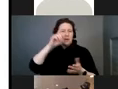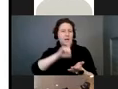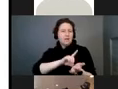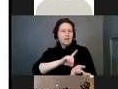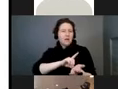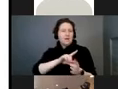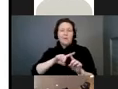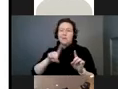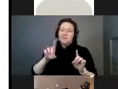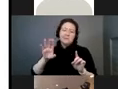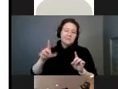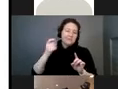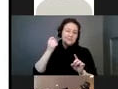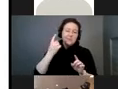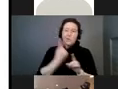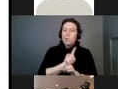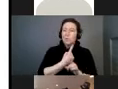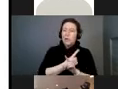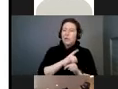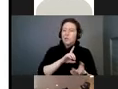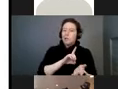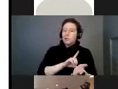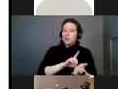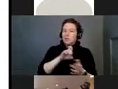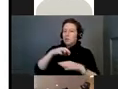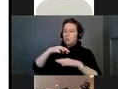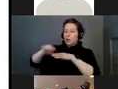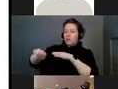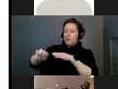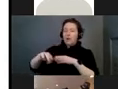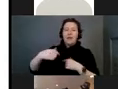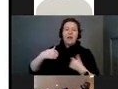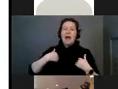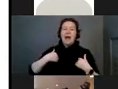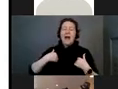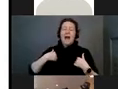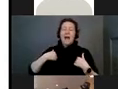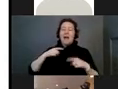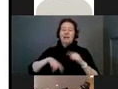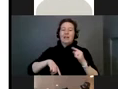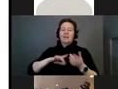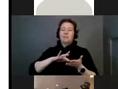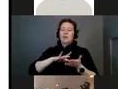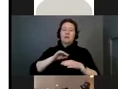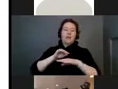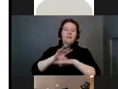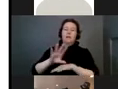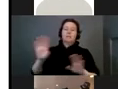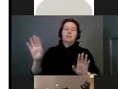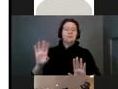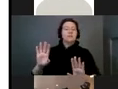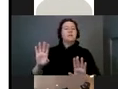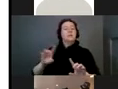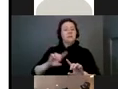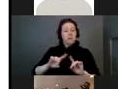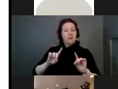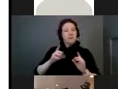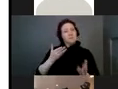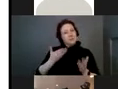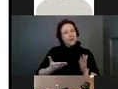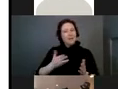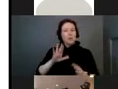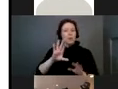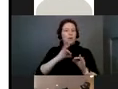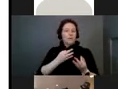I'm definitely not giving medical advice. I'm just saying these are things that the primary care provider may suggest